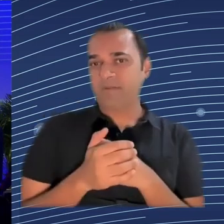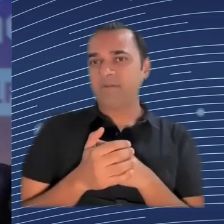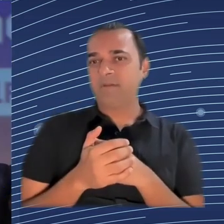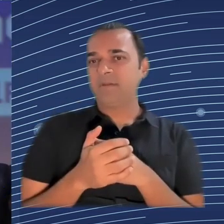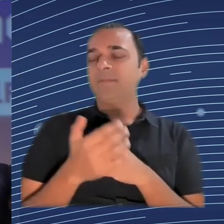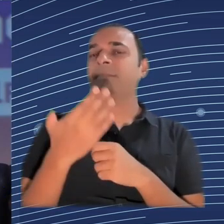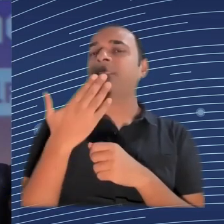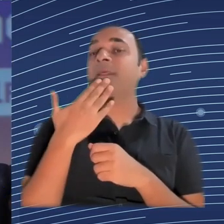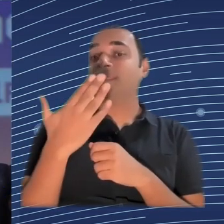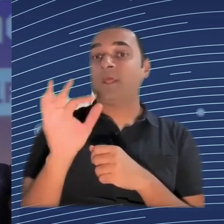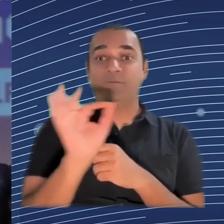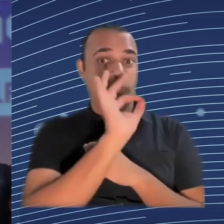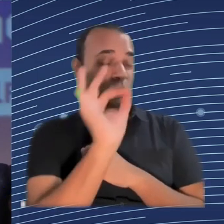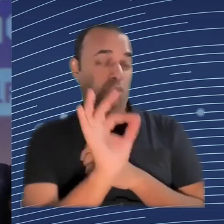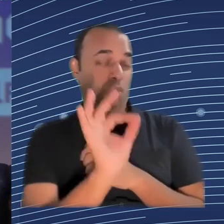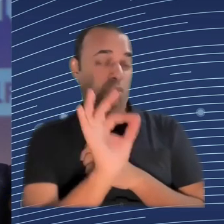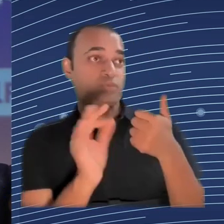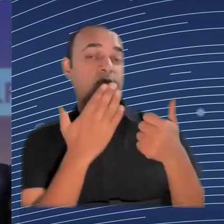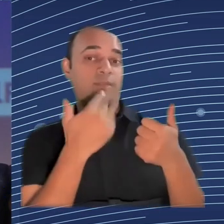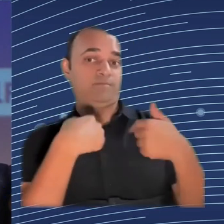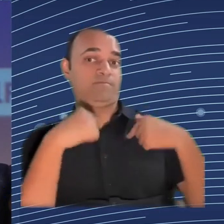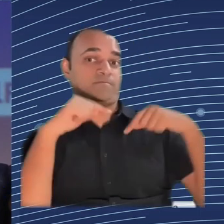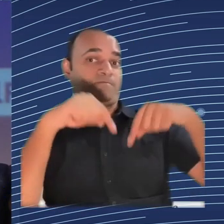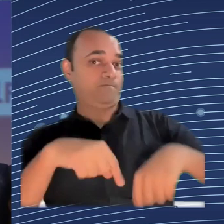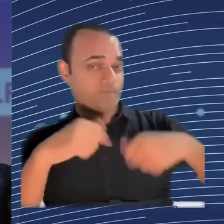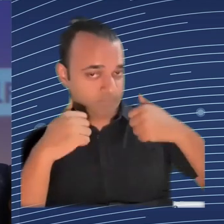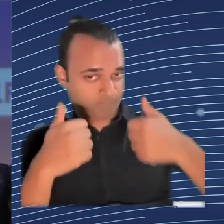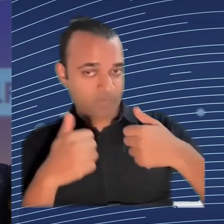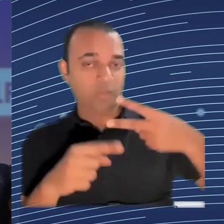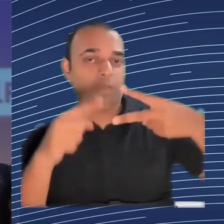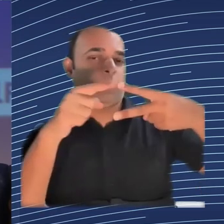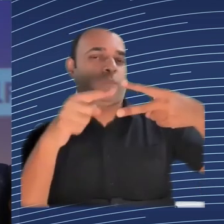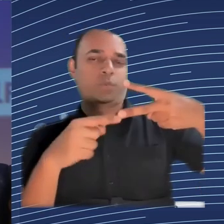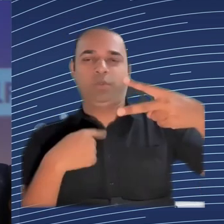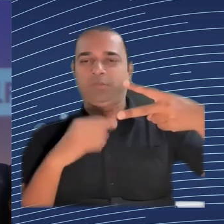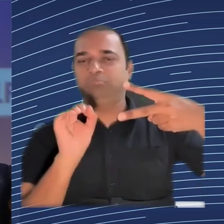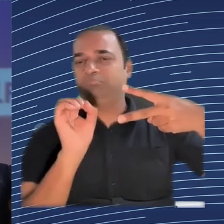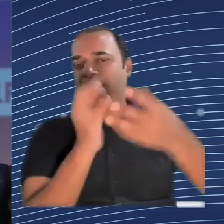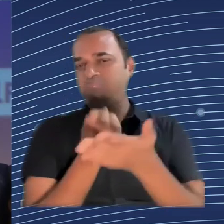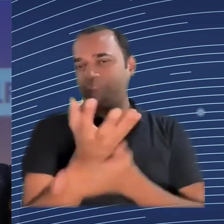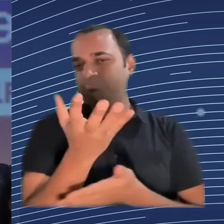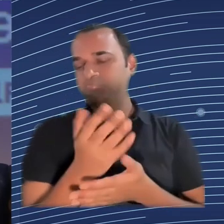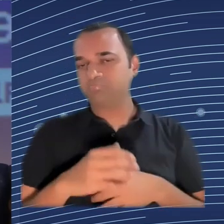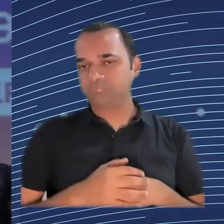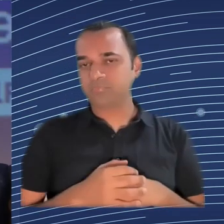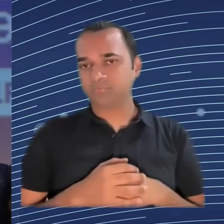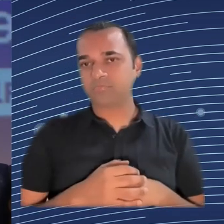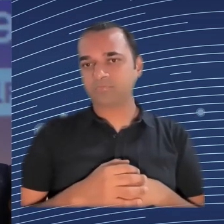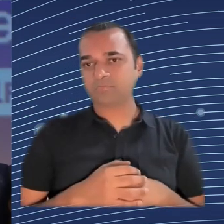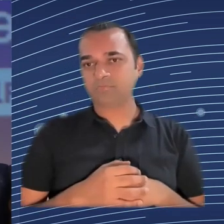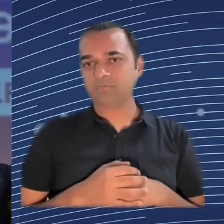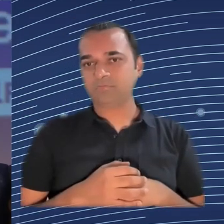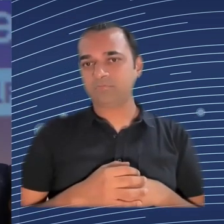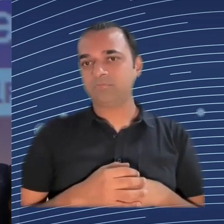I'll start with going back to the comment about regulation. I'll use that as a starting point. Why do people come up with